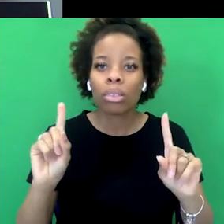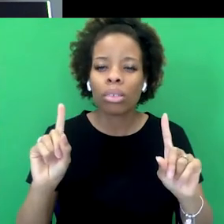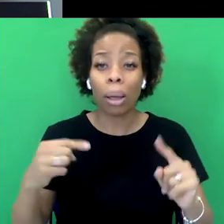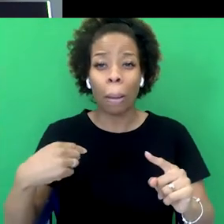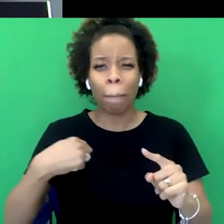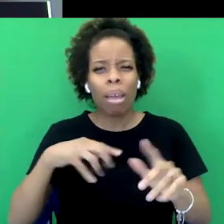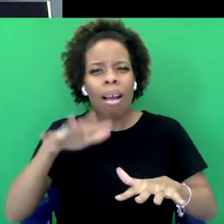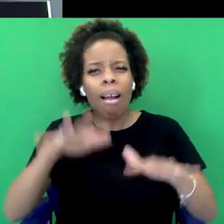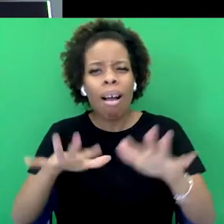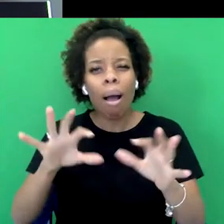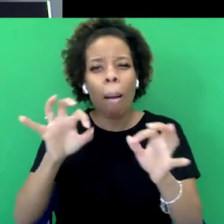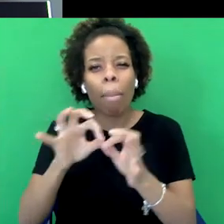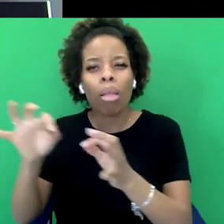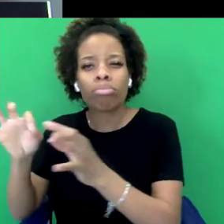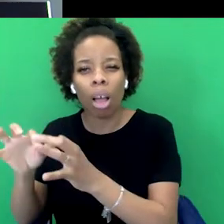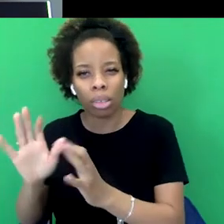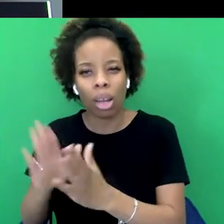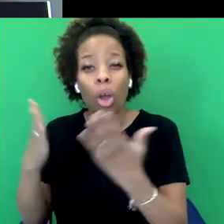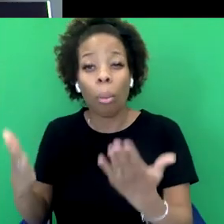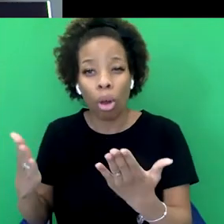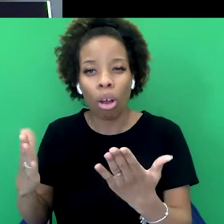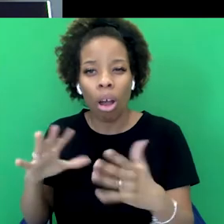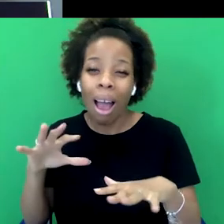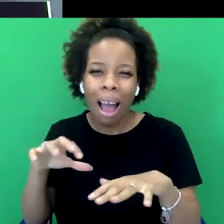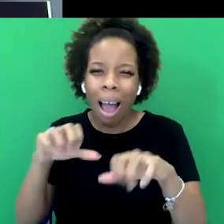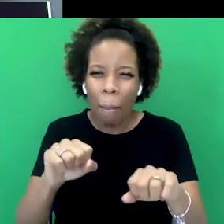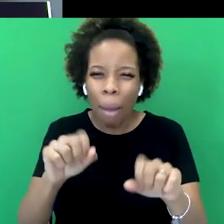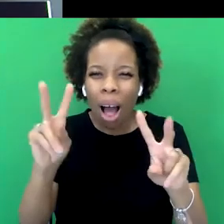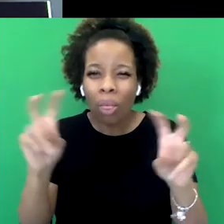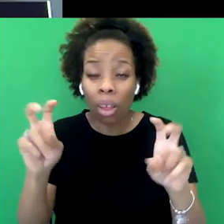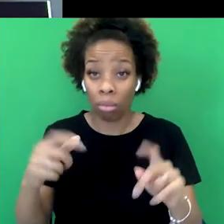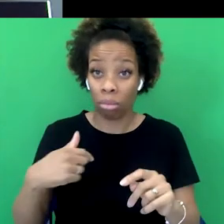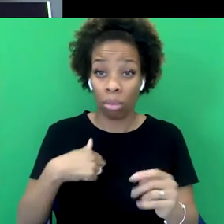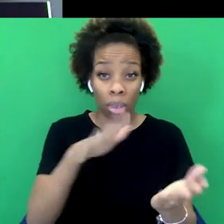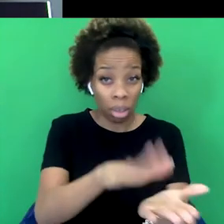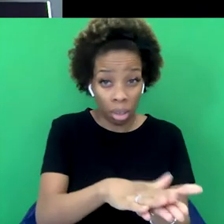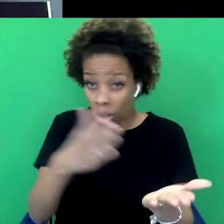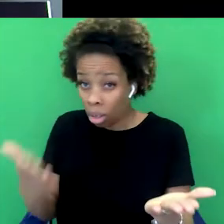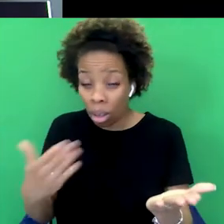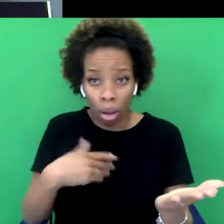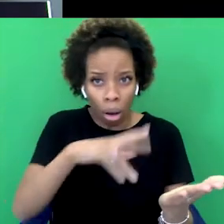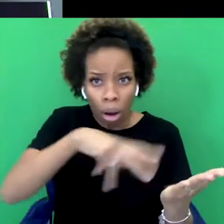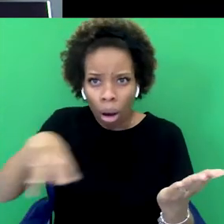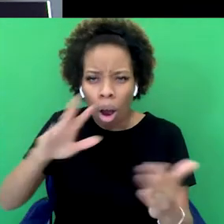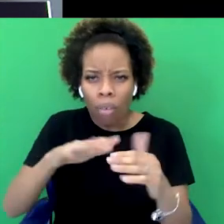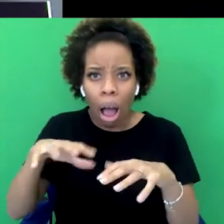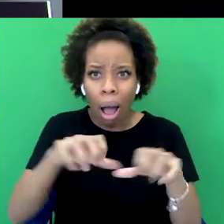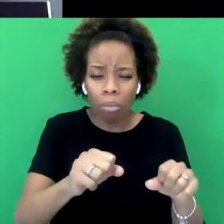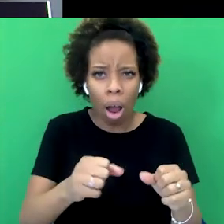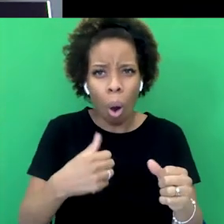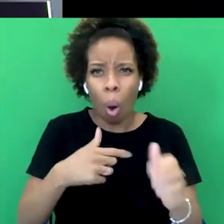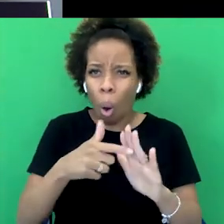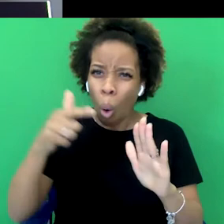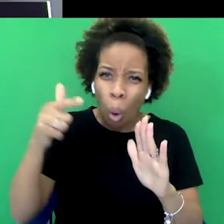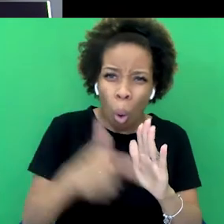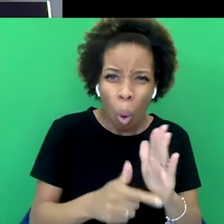because every book on empire I picked up was so long. And I read novels, so I found, like, the